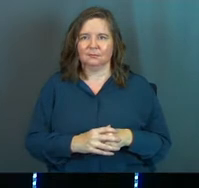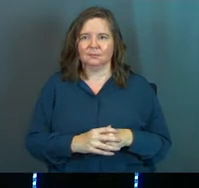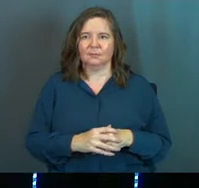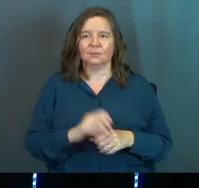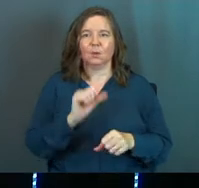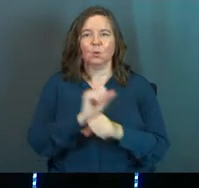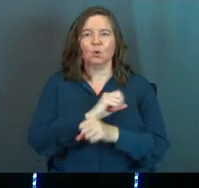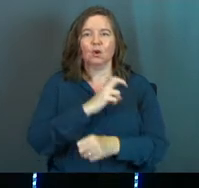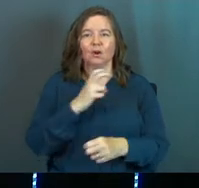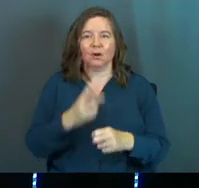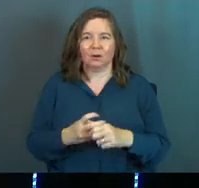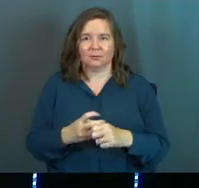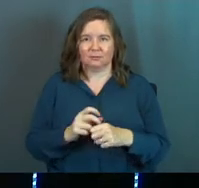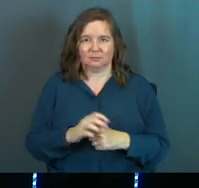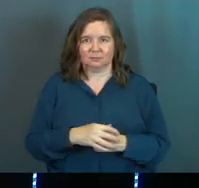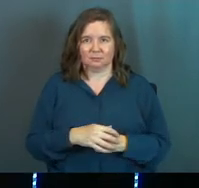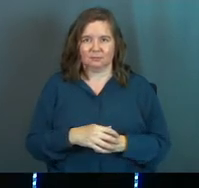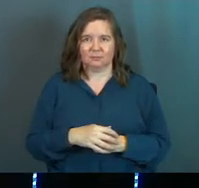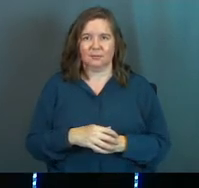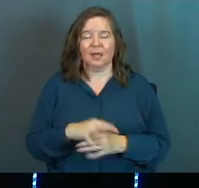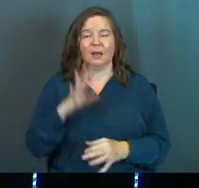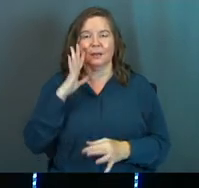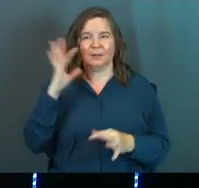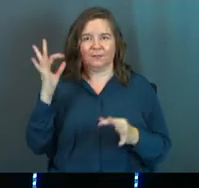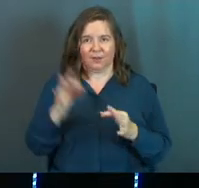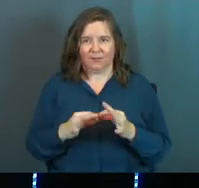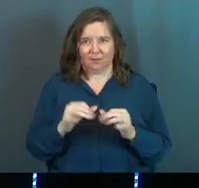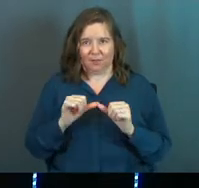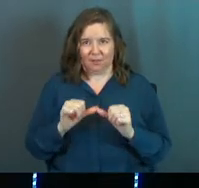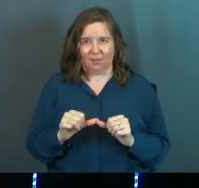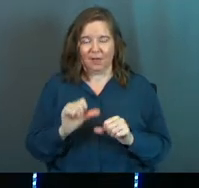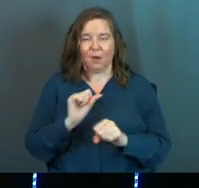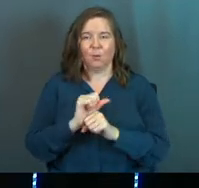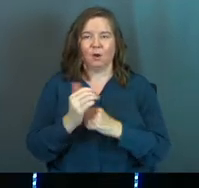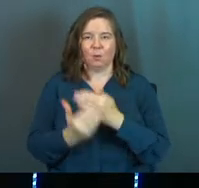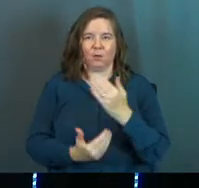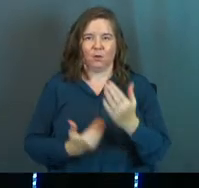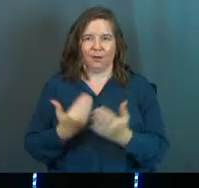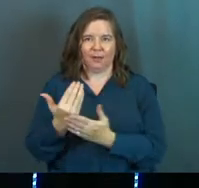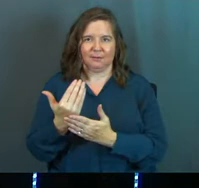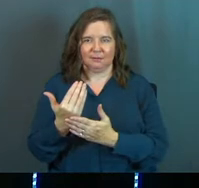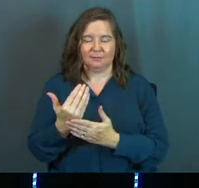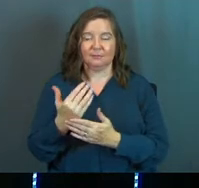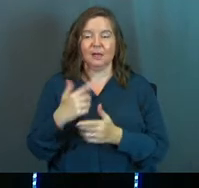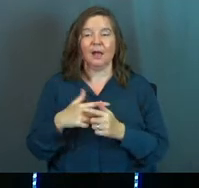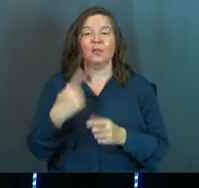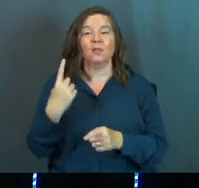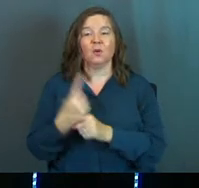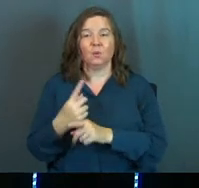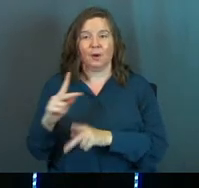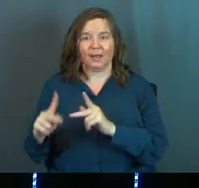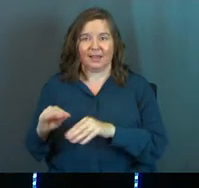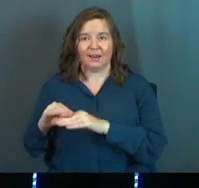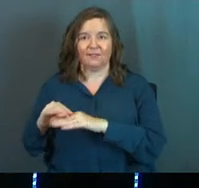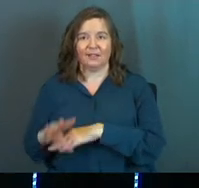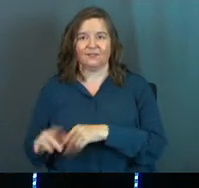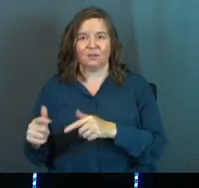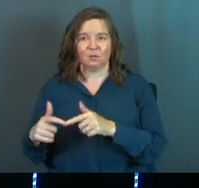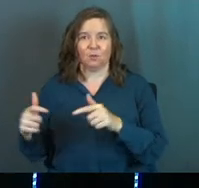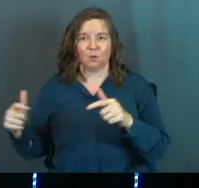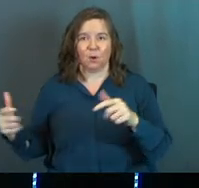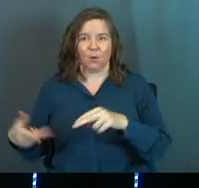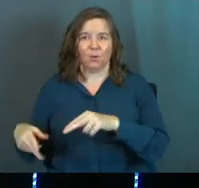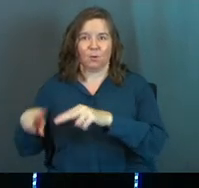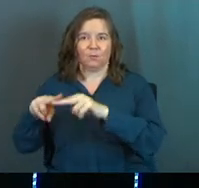It's saying work hard, and be faithful, and work with your hands, and the right kind of influence will grow